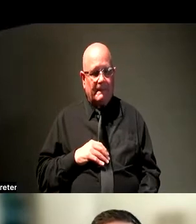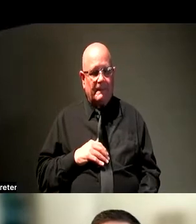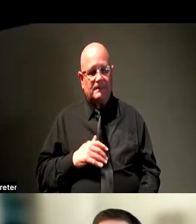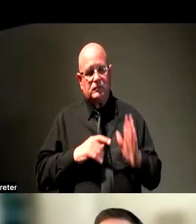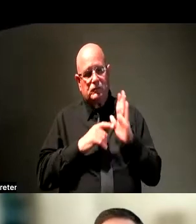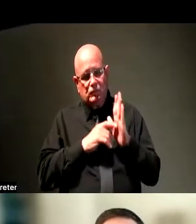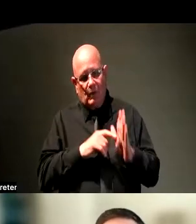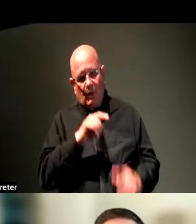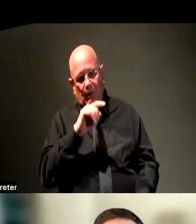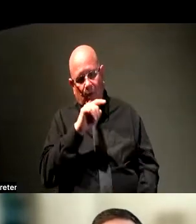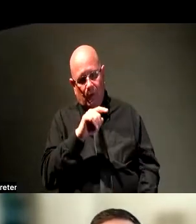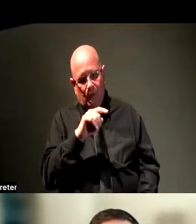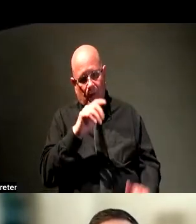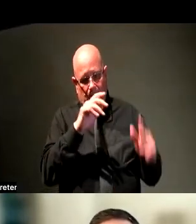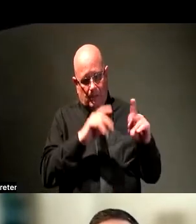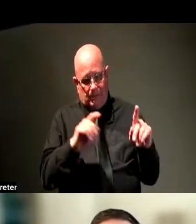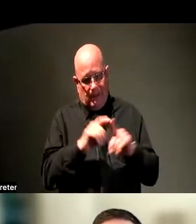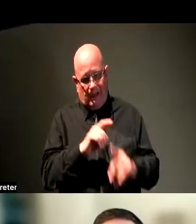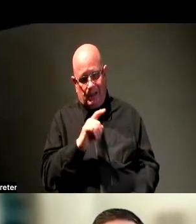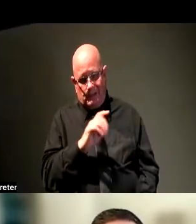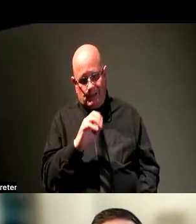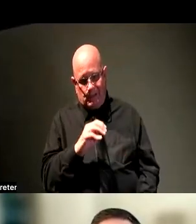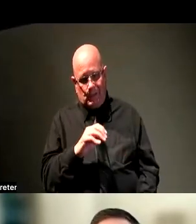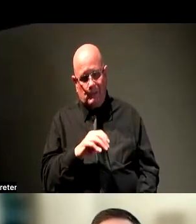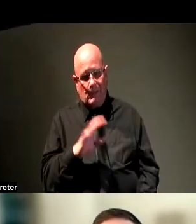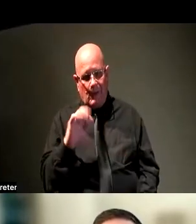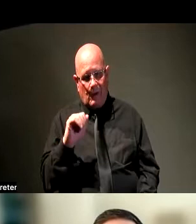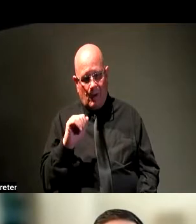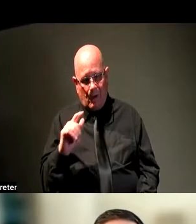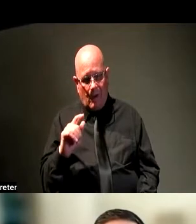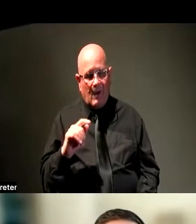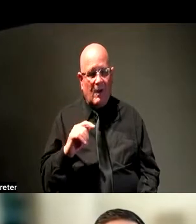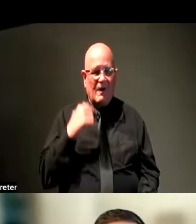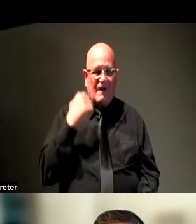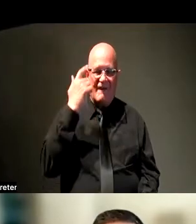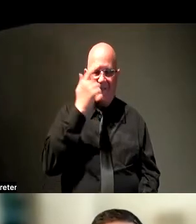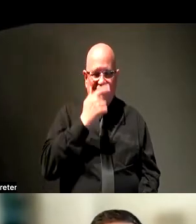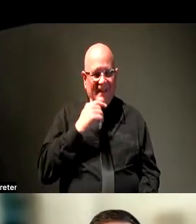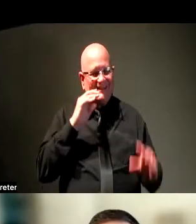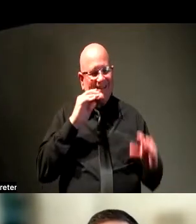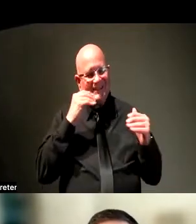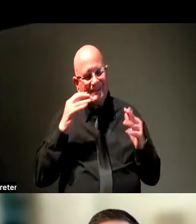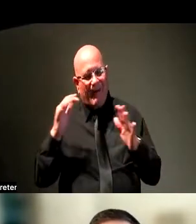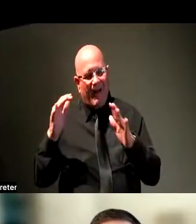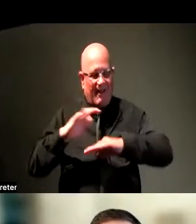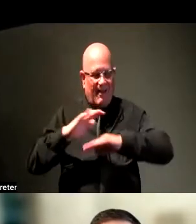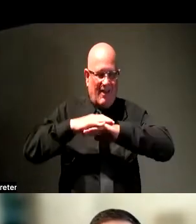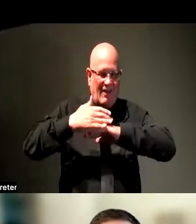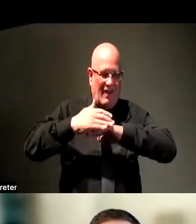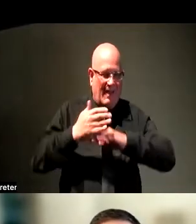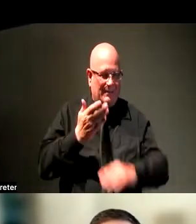on something like a Zoom call. There are several panels and smiling faces on the other end on the laptop screen that's on this